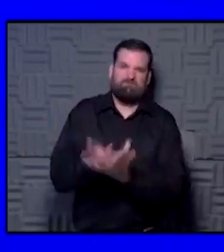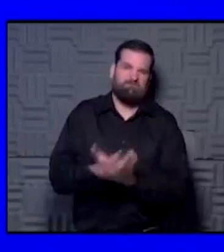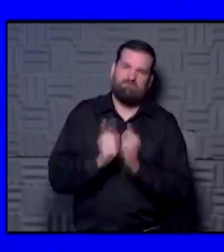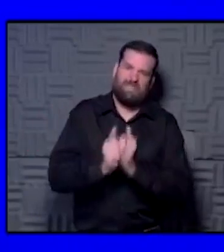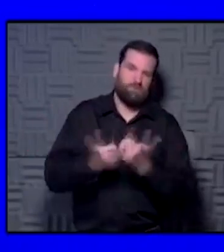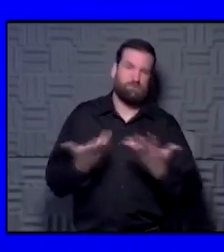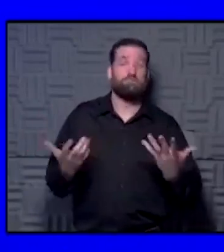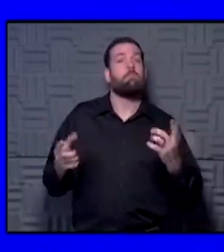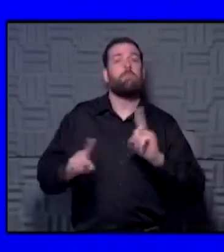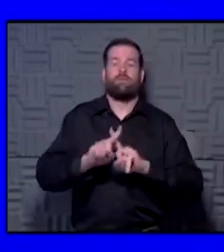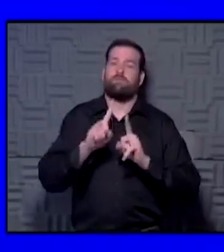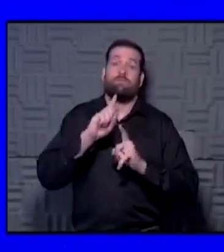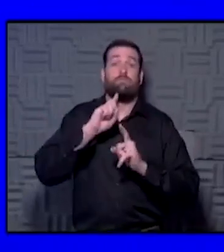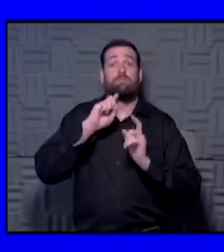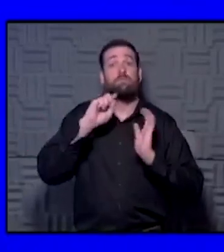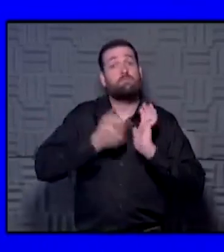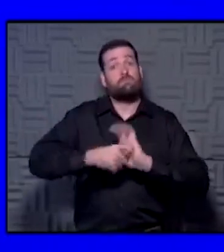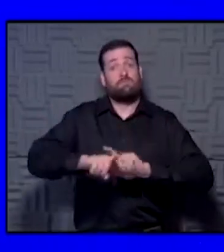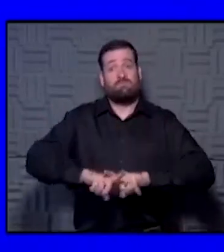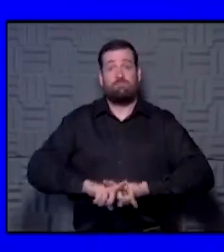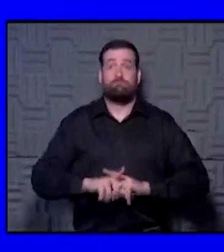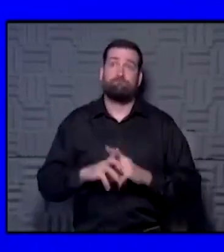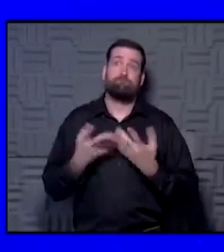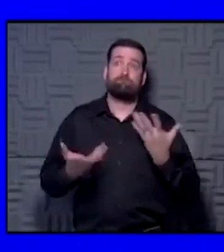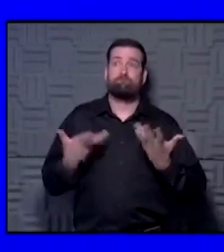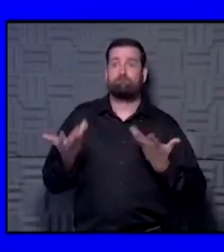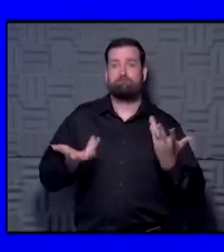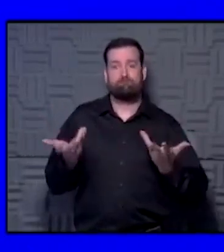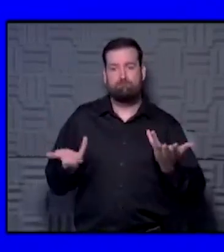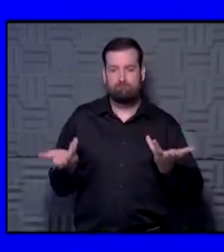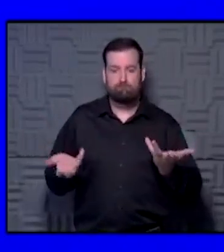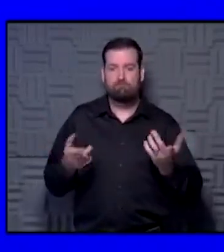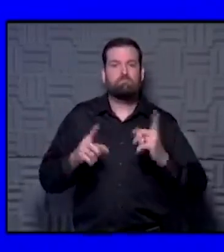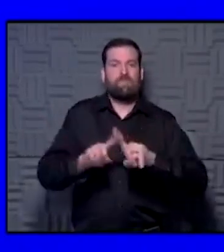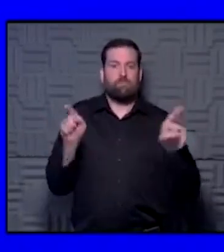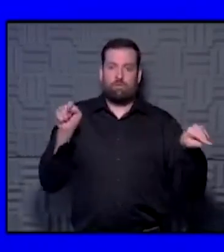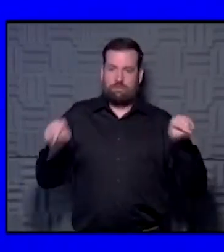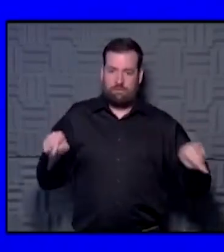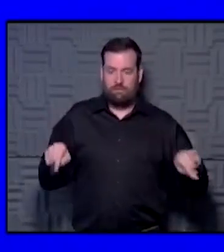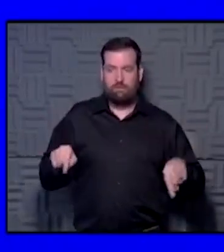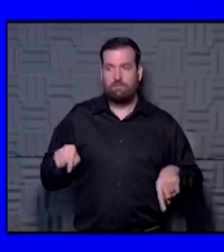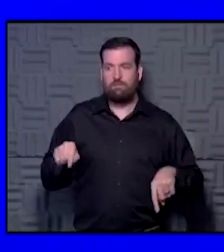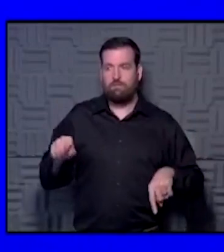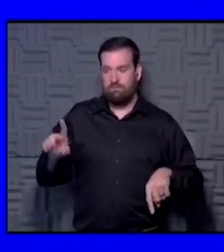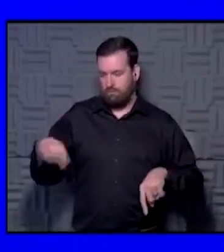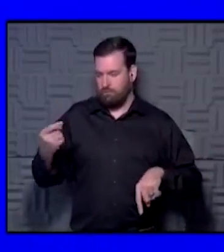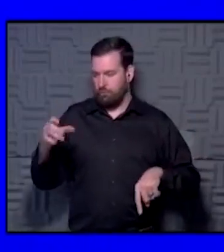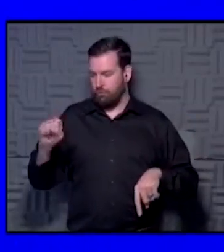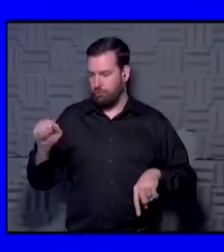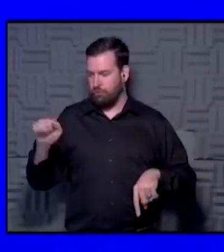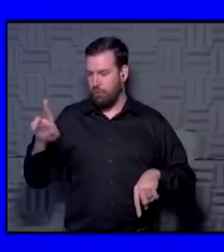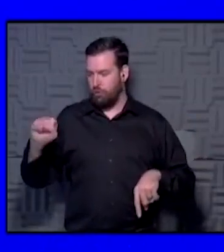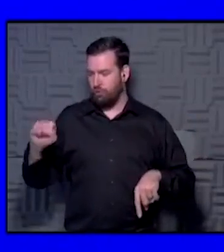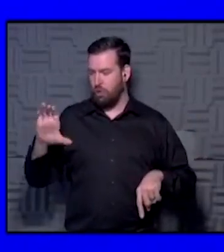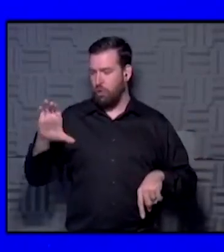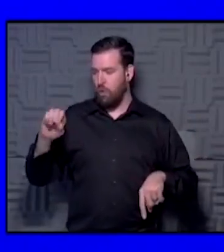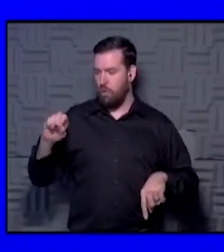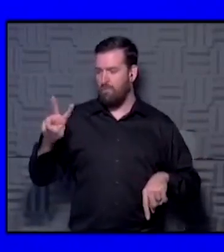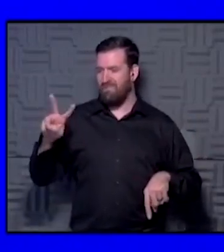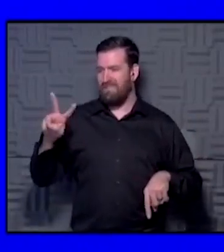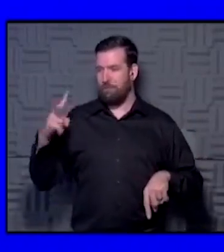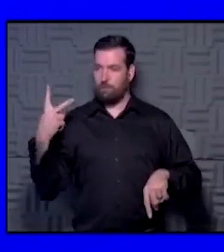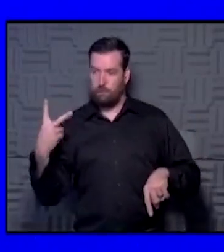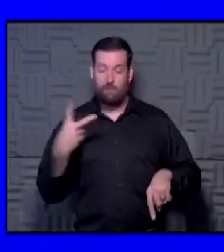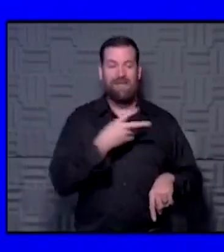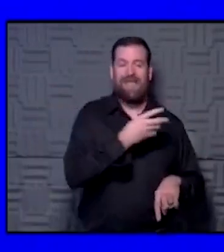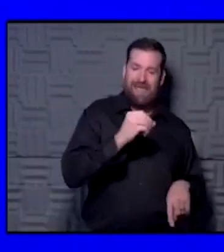very distinct difference between just SARS-CoV-2, the virus, and then COVID